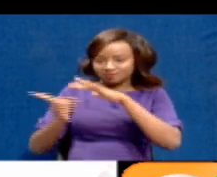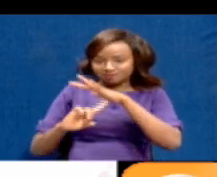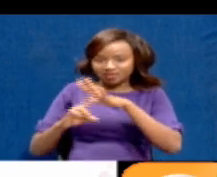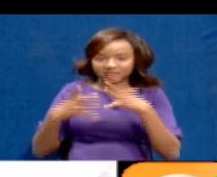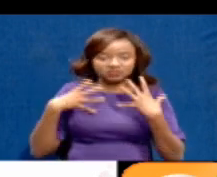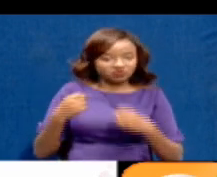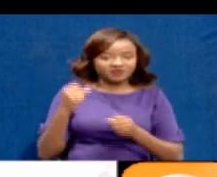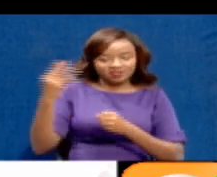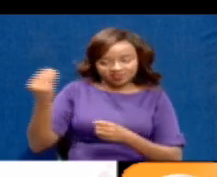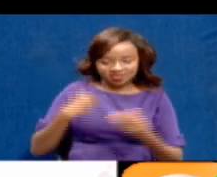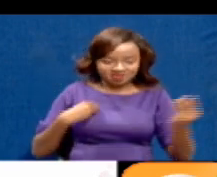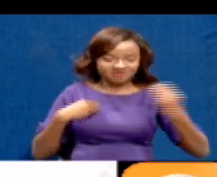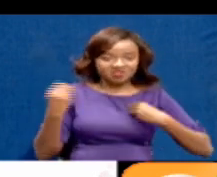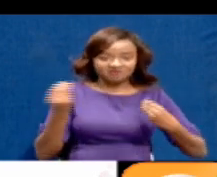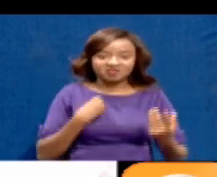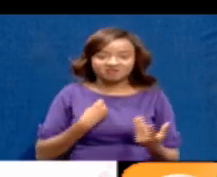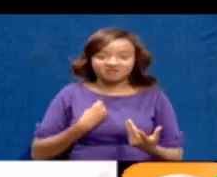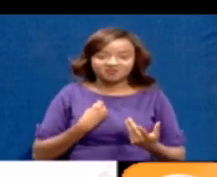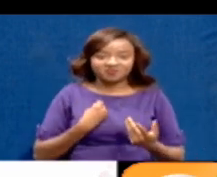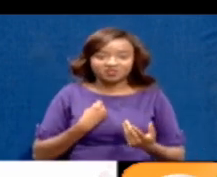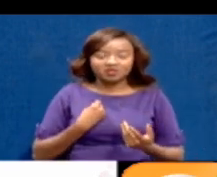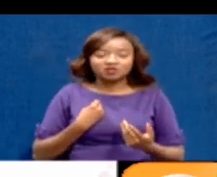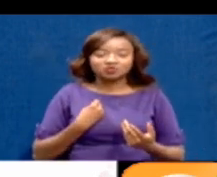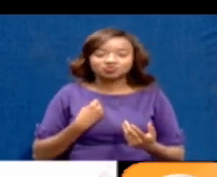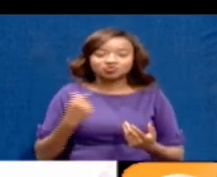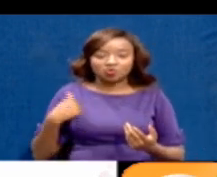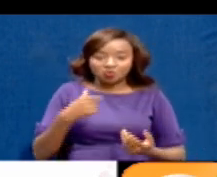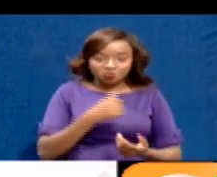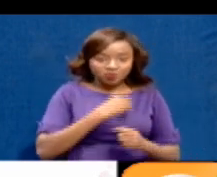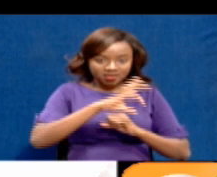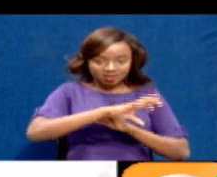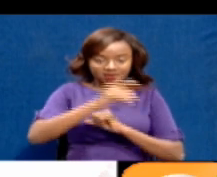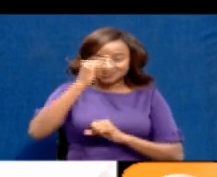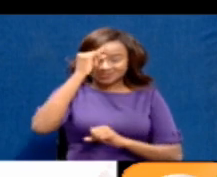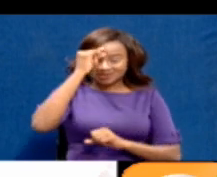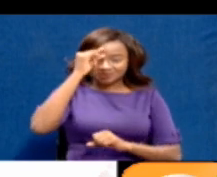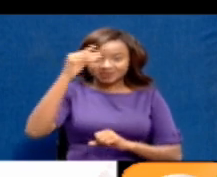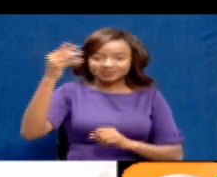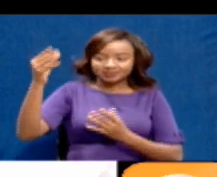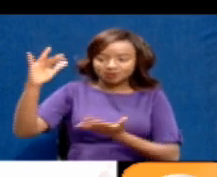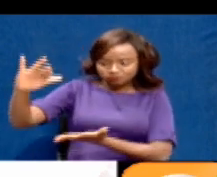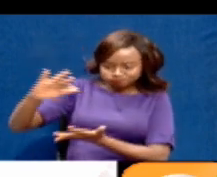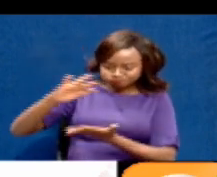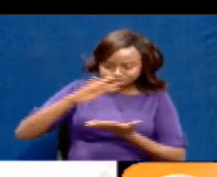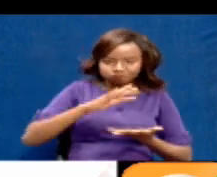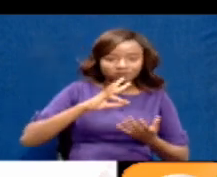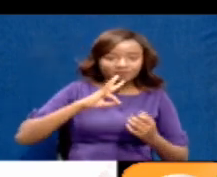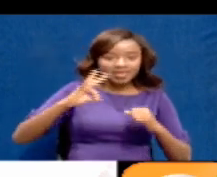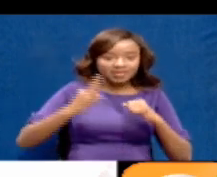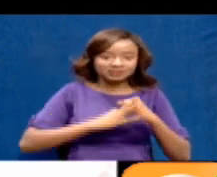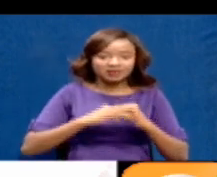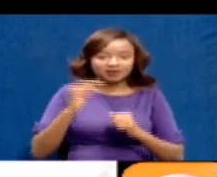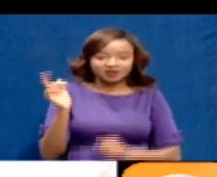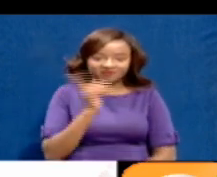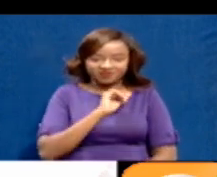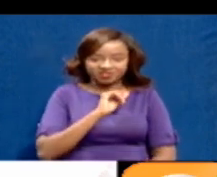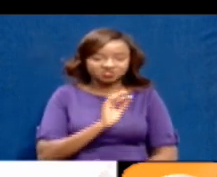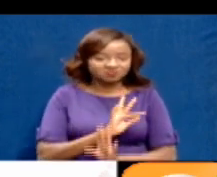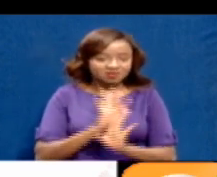Health. As the county government, we have received about 800 of these